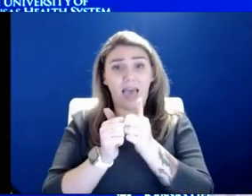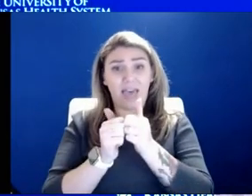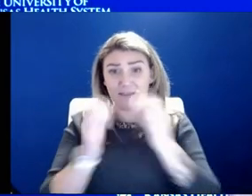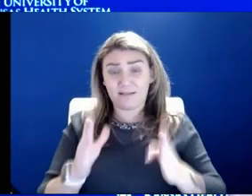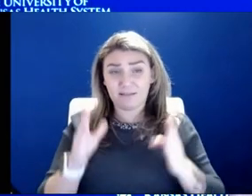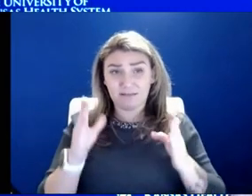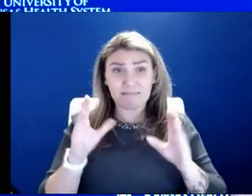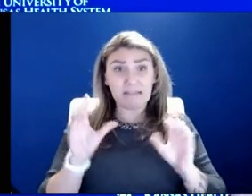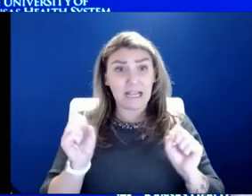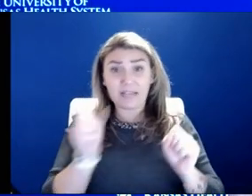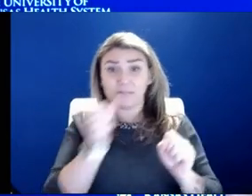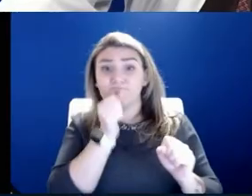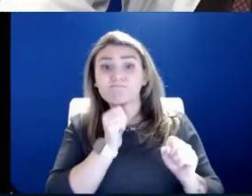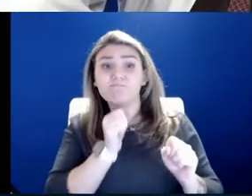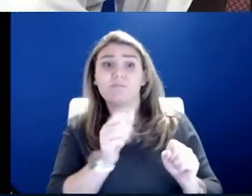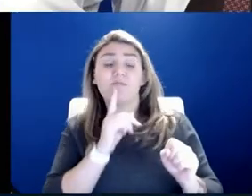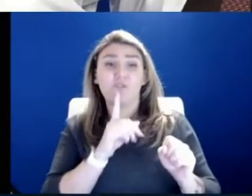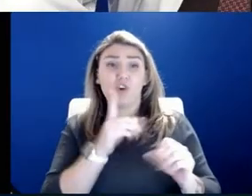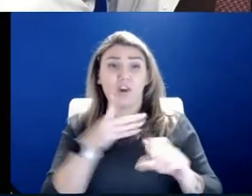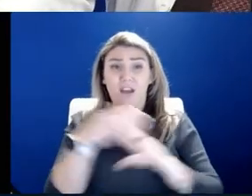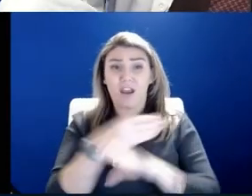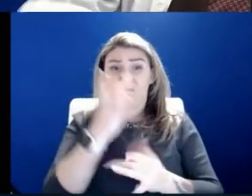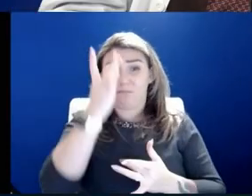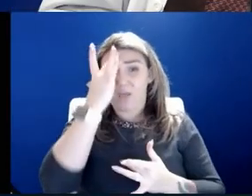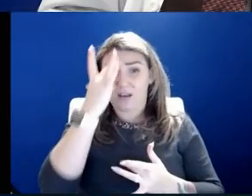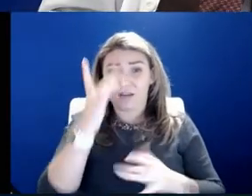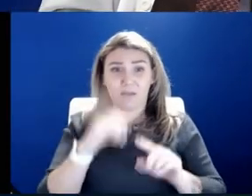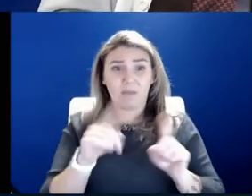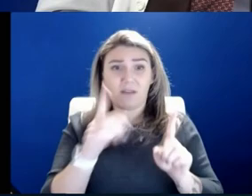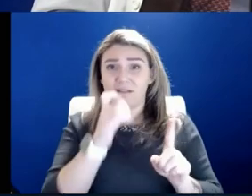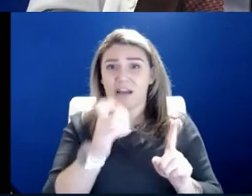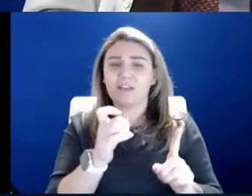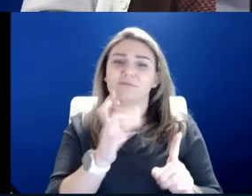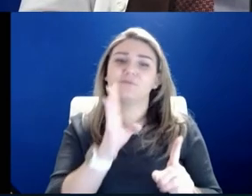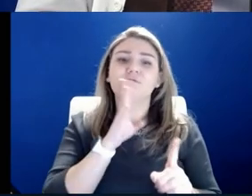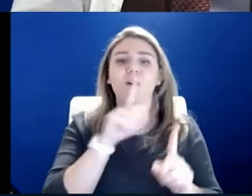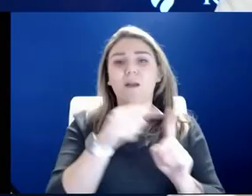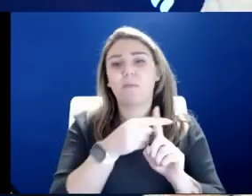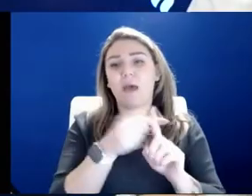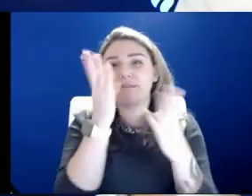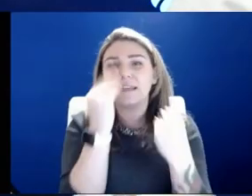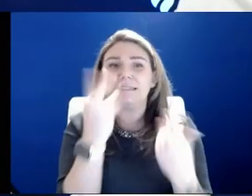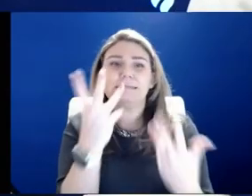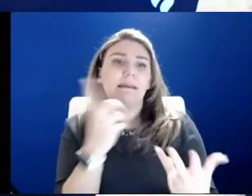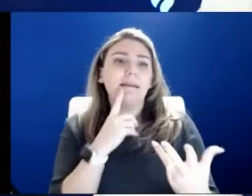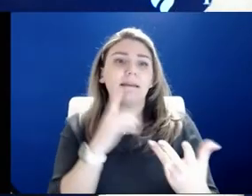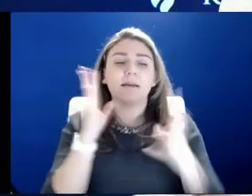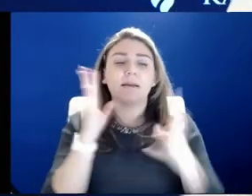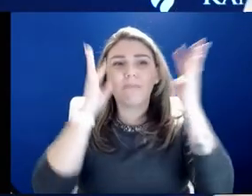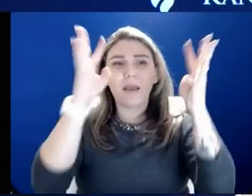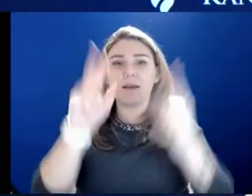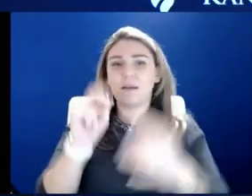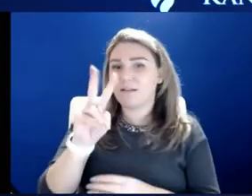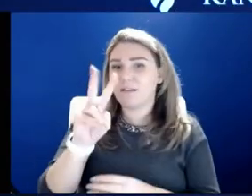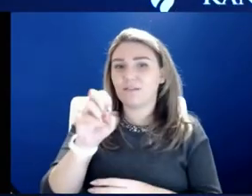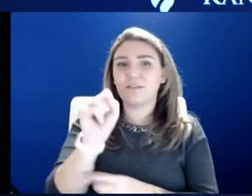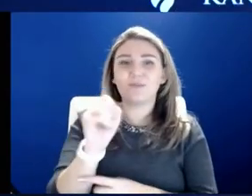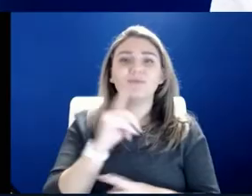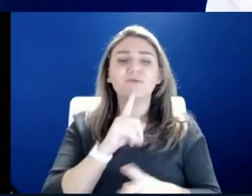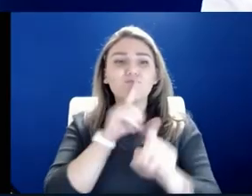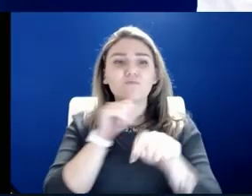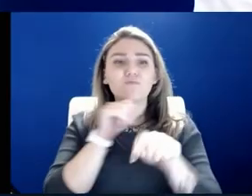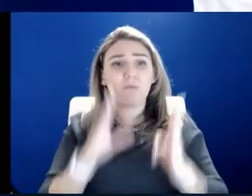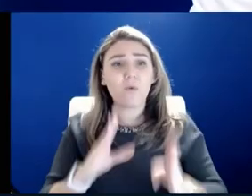time, even after mild illness, but we don't want to talk about the data. We just want to talk about the made up news. Speaking of some news, let's see what news reporters are on the line. Jess.